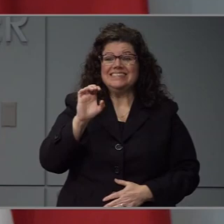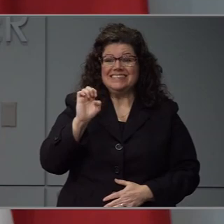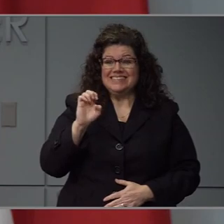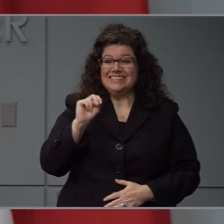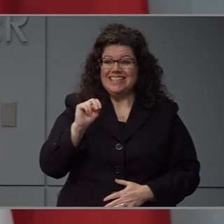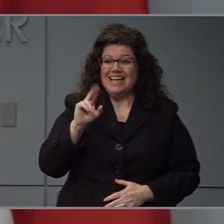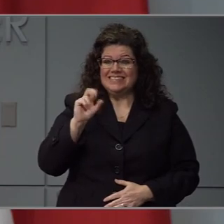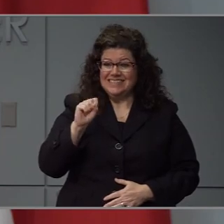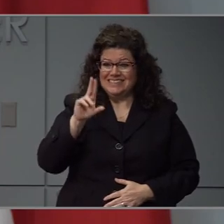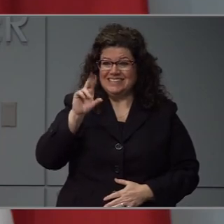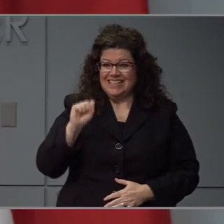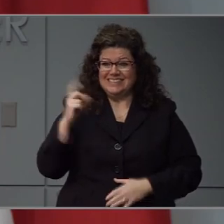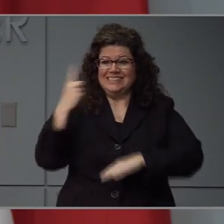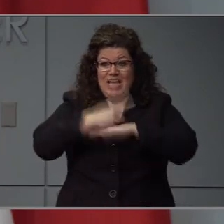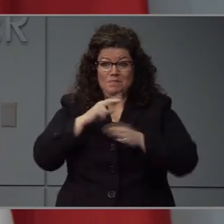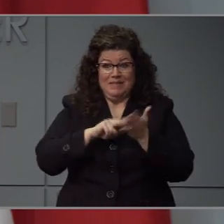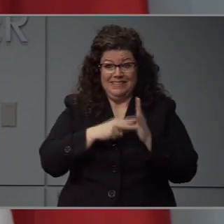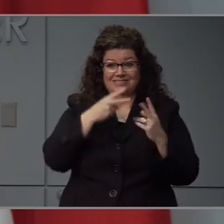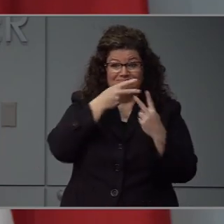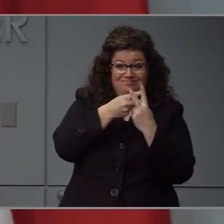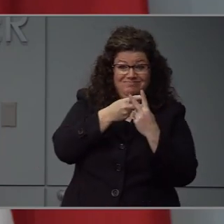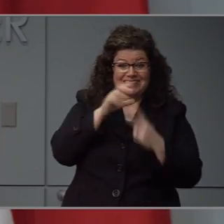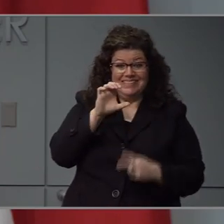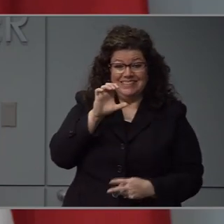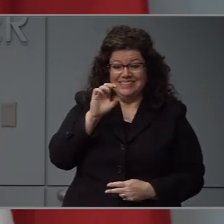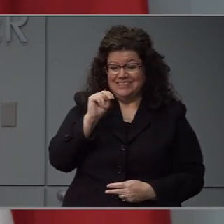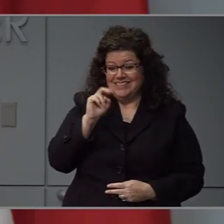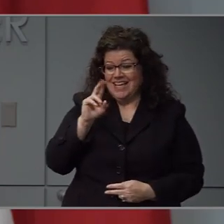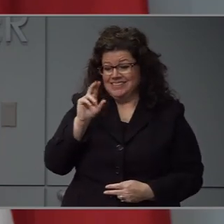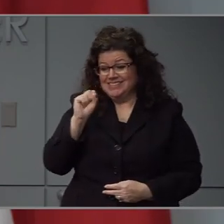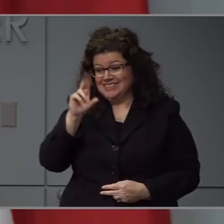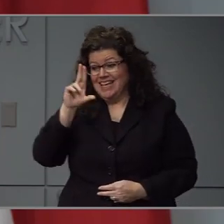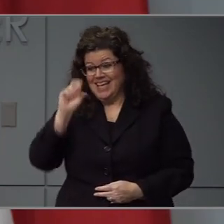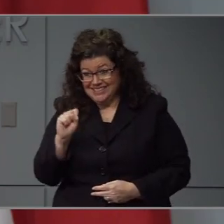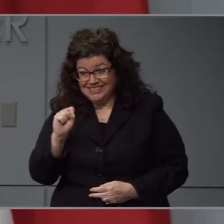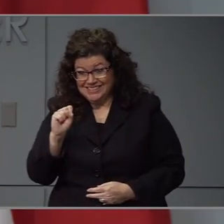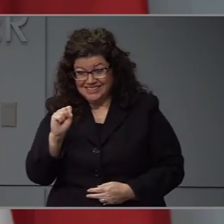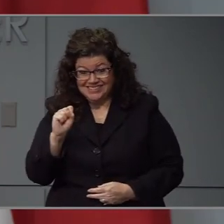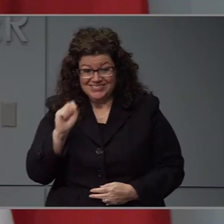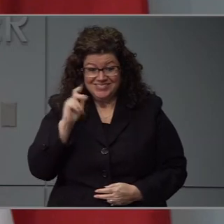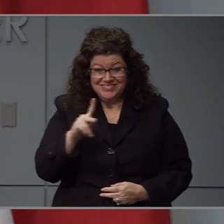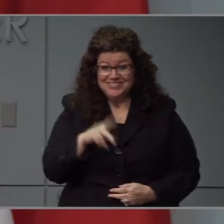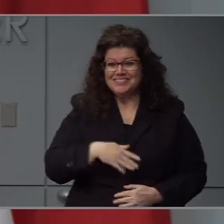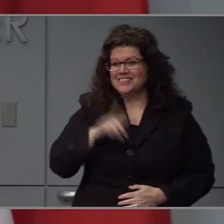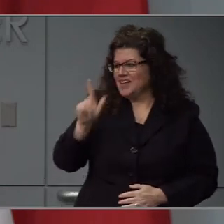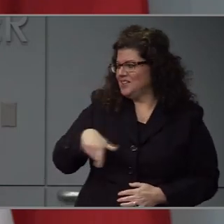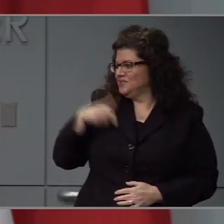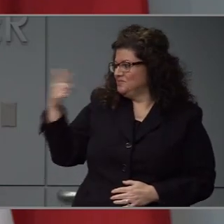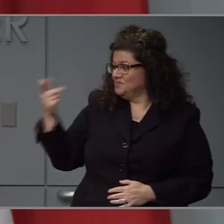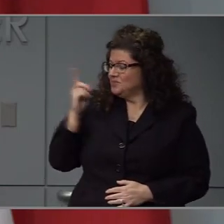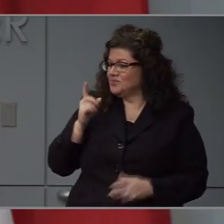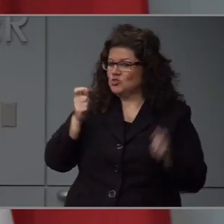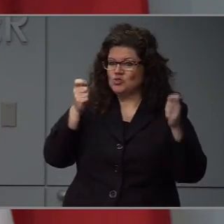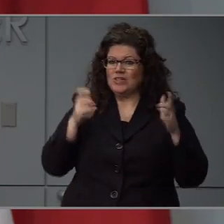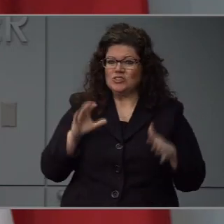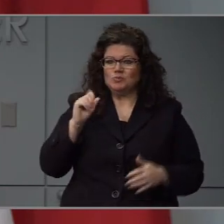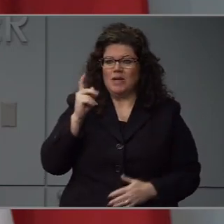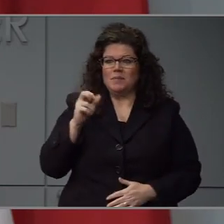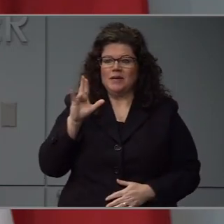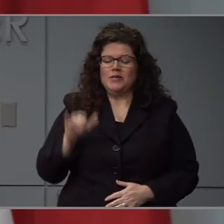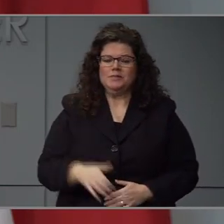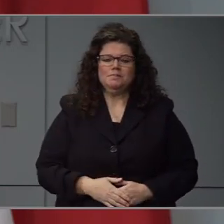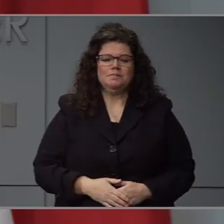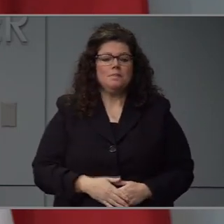census form today. Be sure to be counted. Okay, with that, I will turn it over to Director Spareberry. Thank you, Dr.